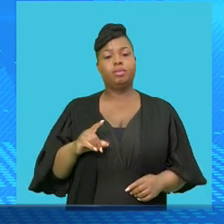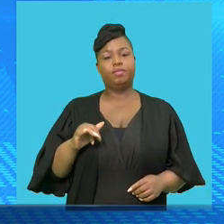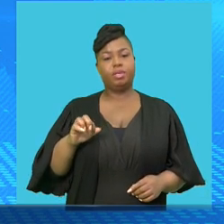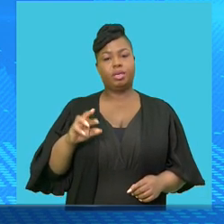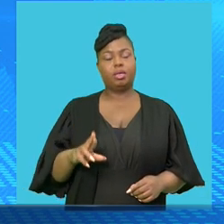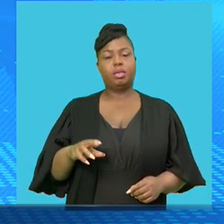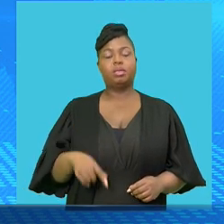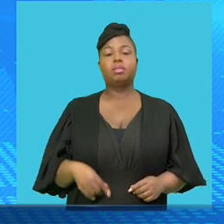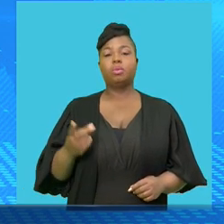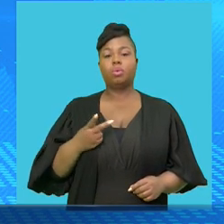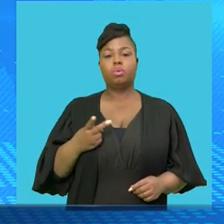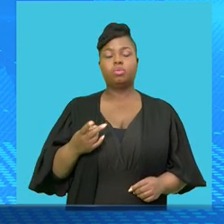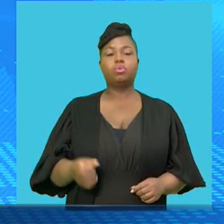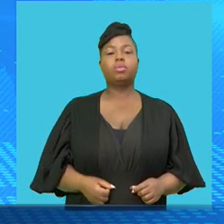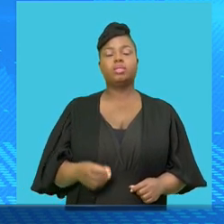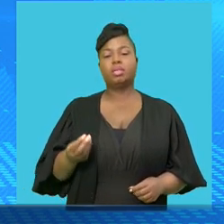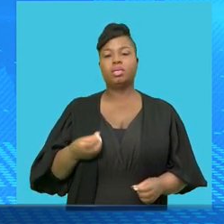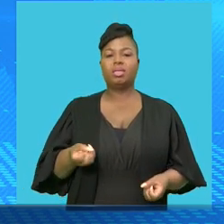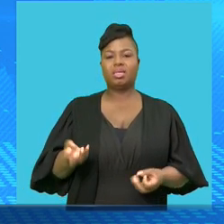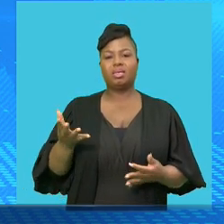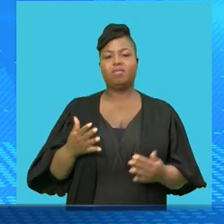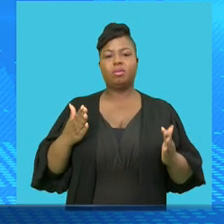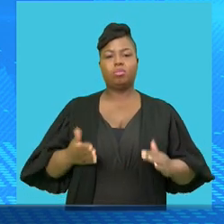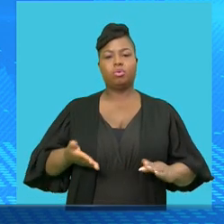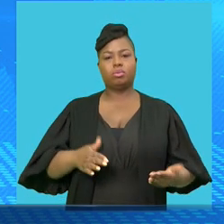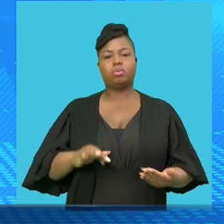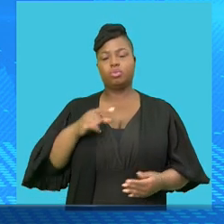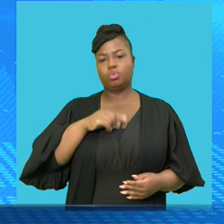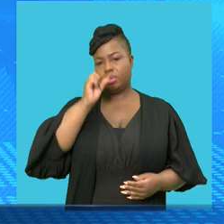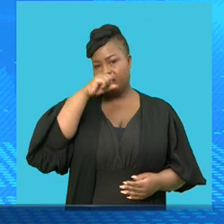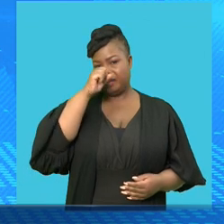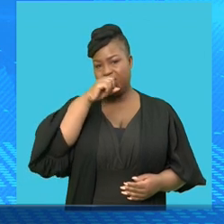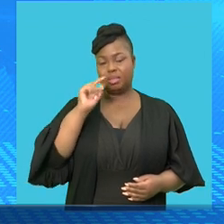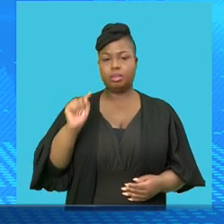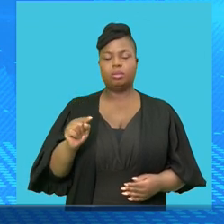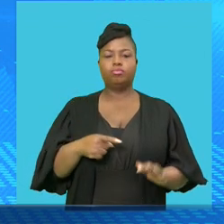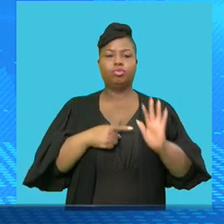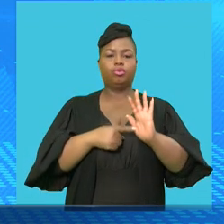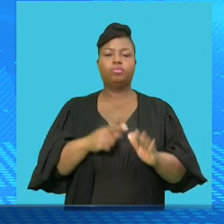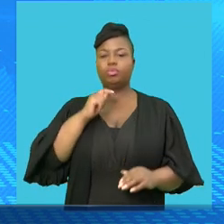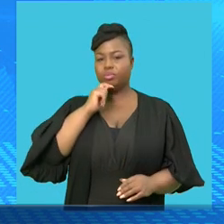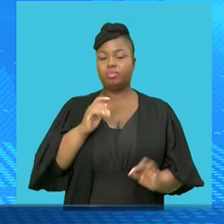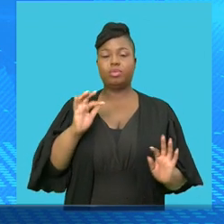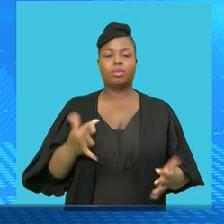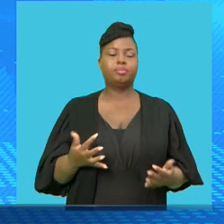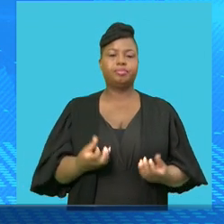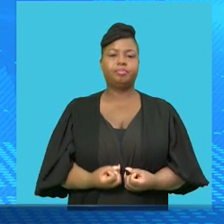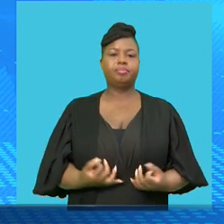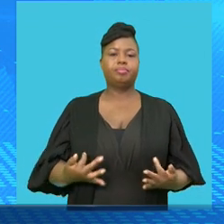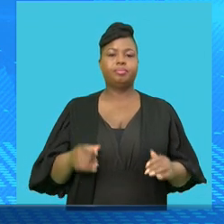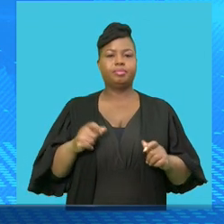accomplices allegedly fed their bodies to the pigs. This case is an explicit illustration of how the poor majority